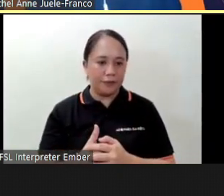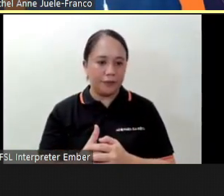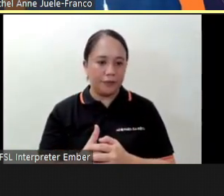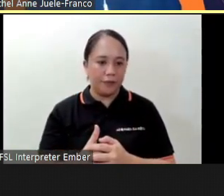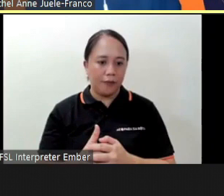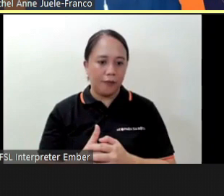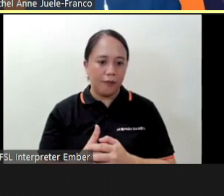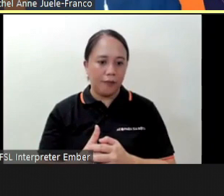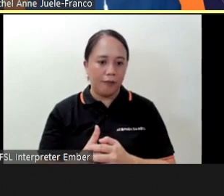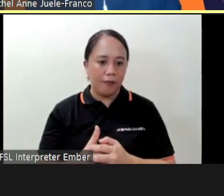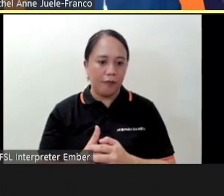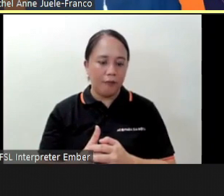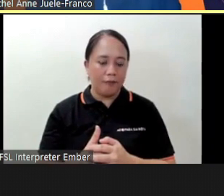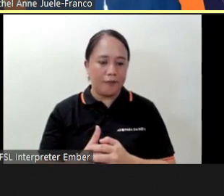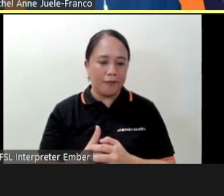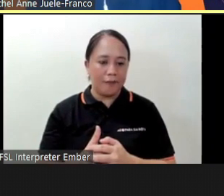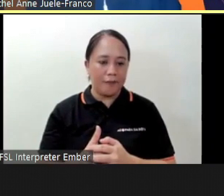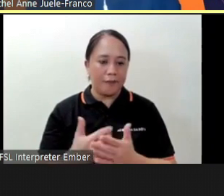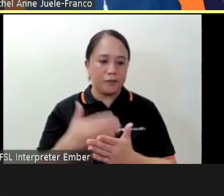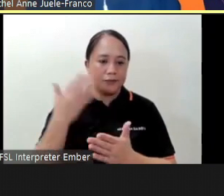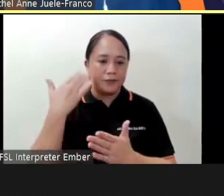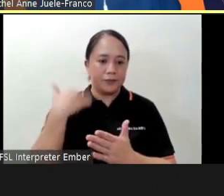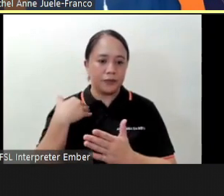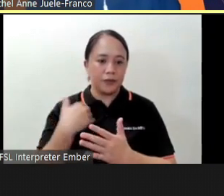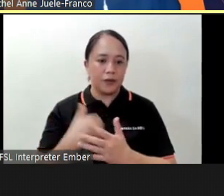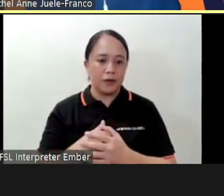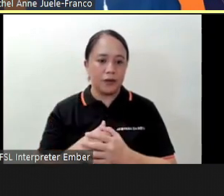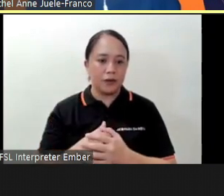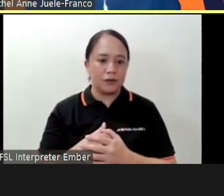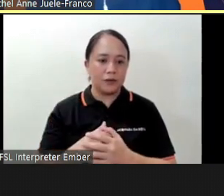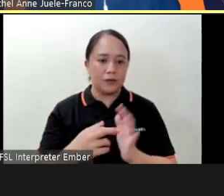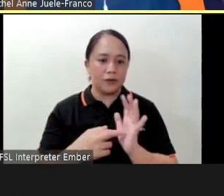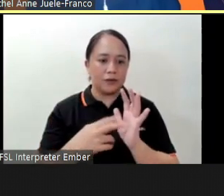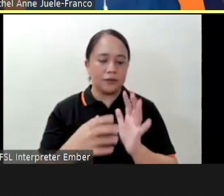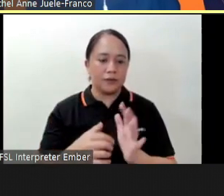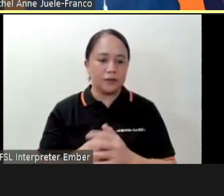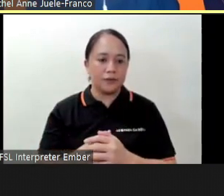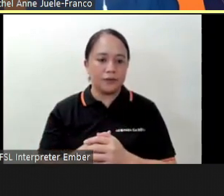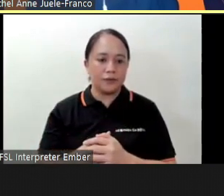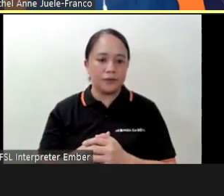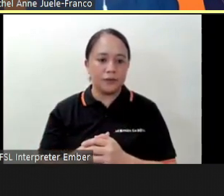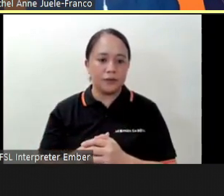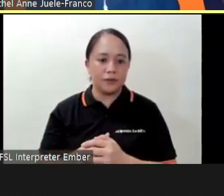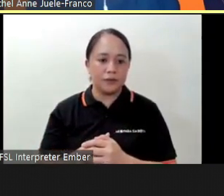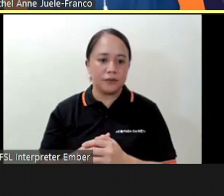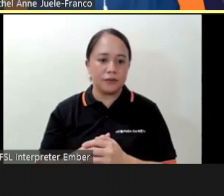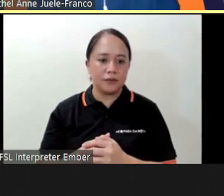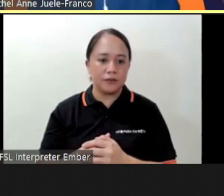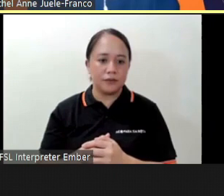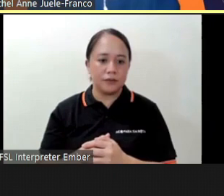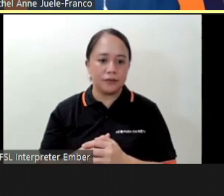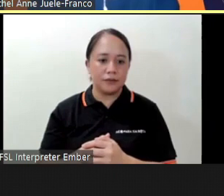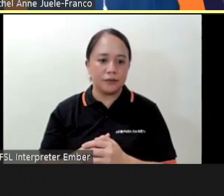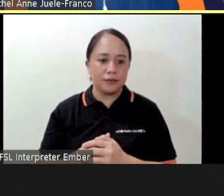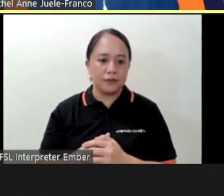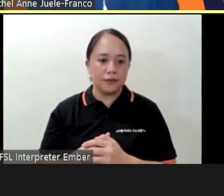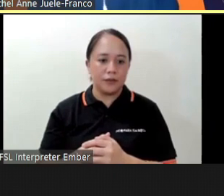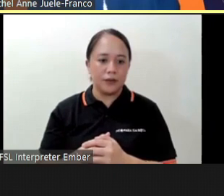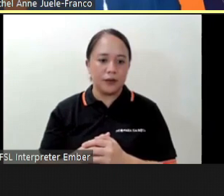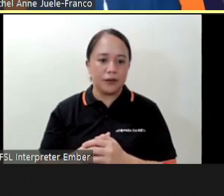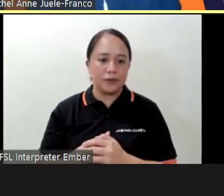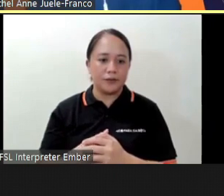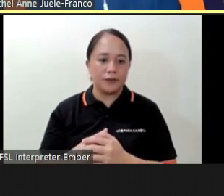as the previous webinars we have invited youth representatives to share their insights and reactions to the presentations